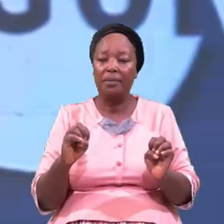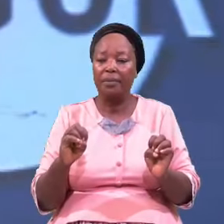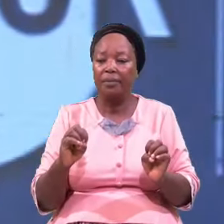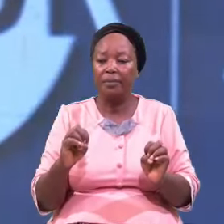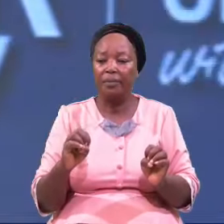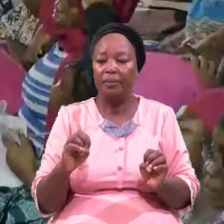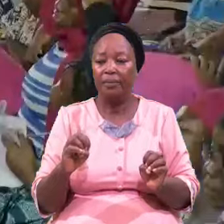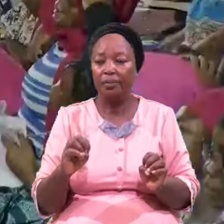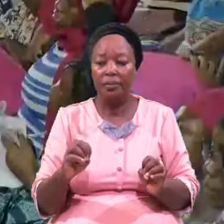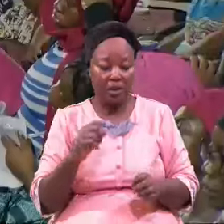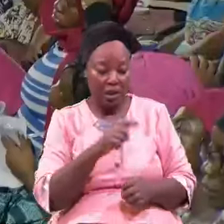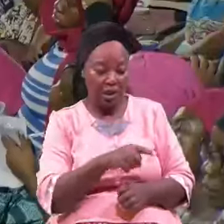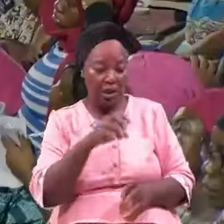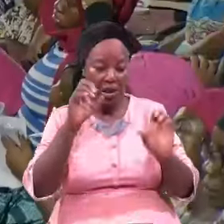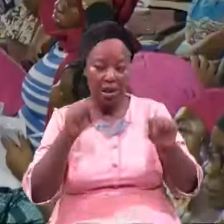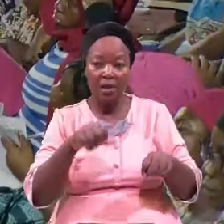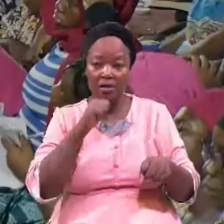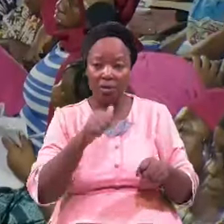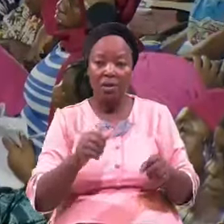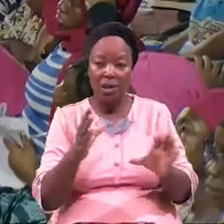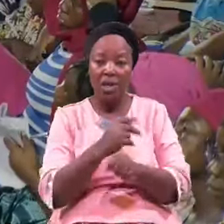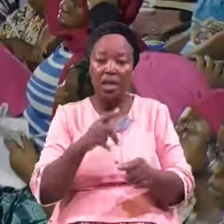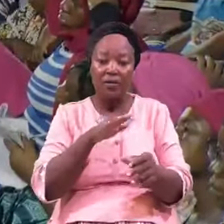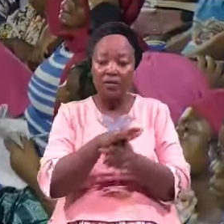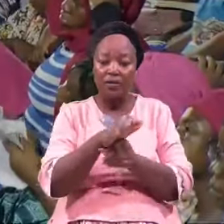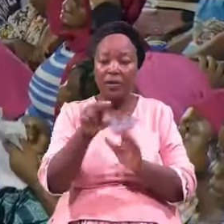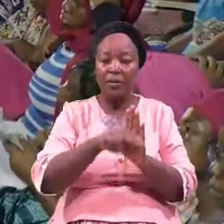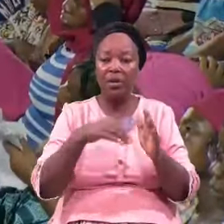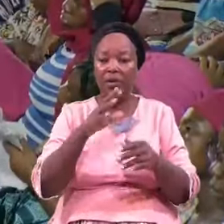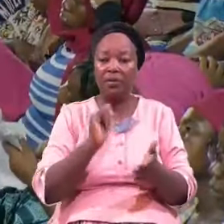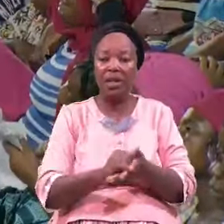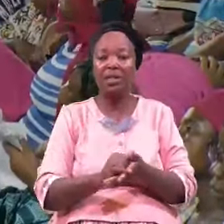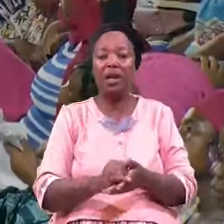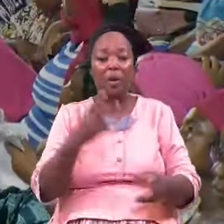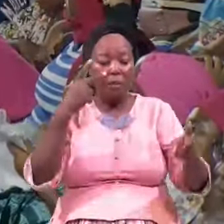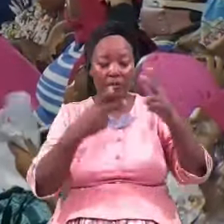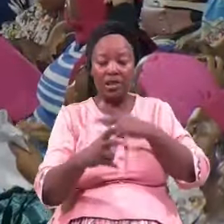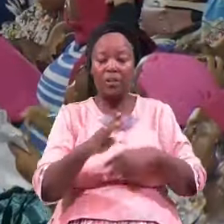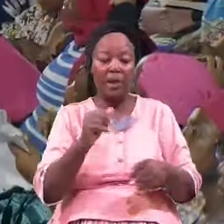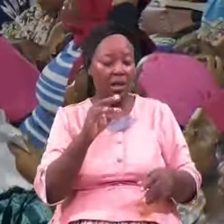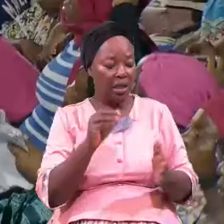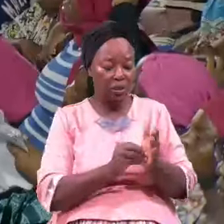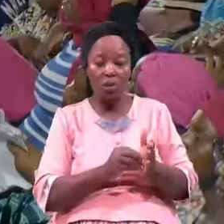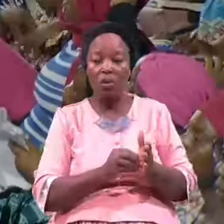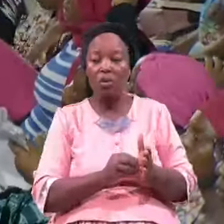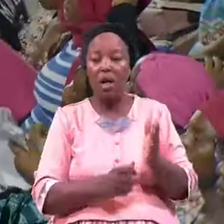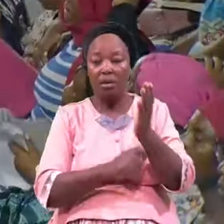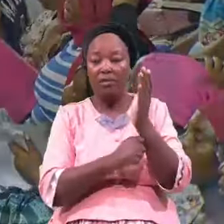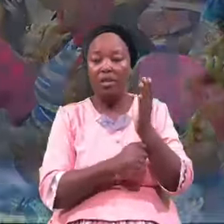He Couldn't Get The Fulfillment Of The Prophecy By His Own Fleshly Canal Method